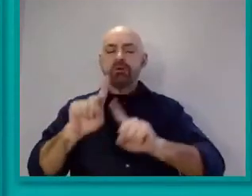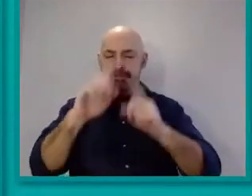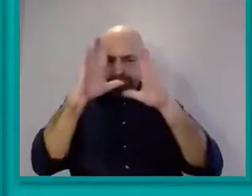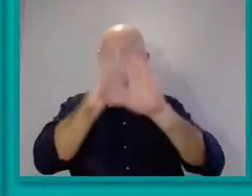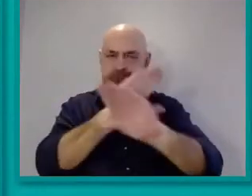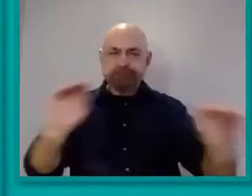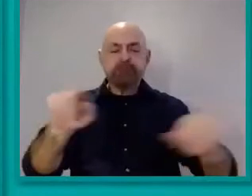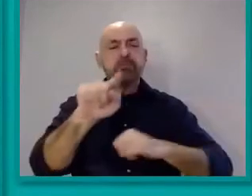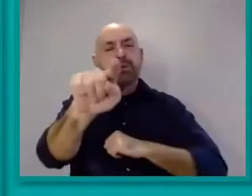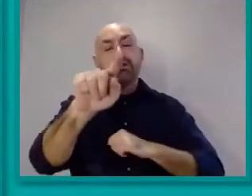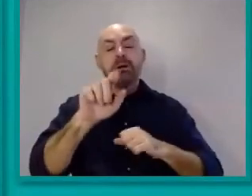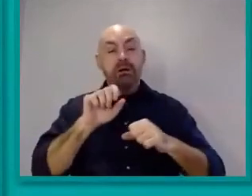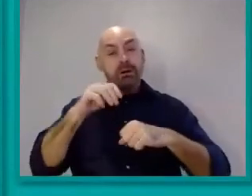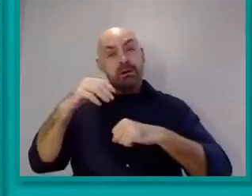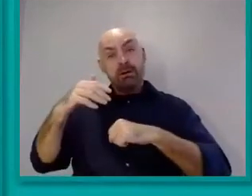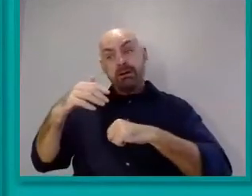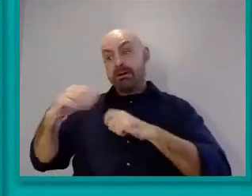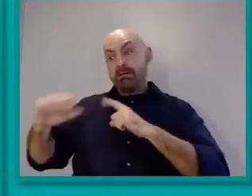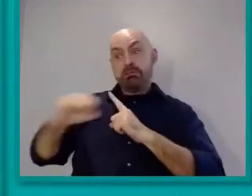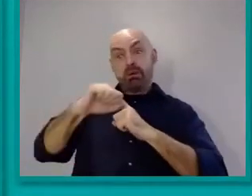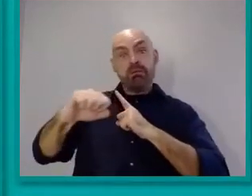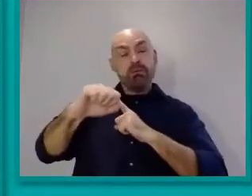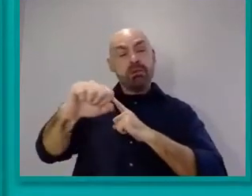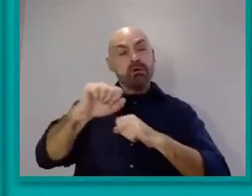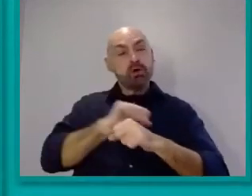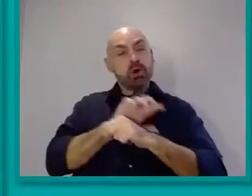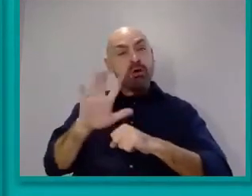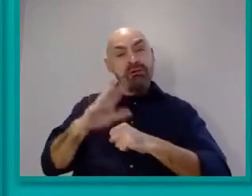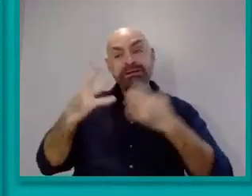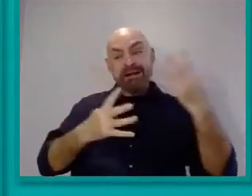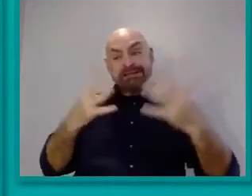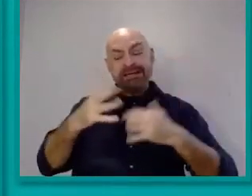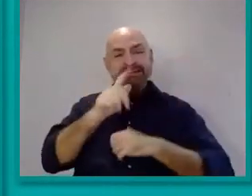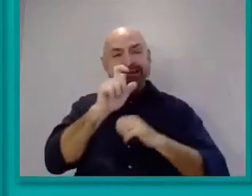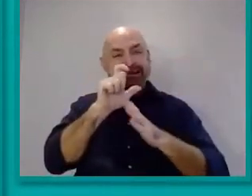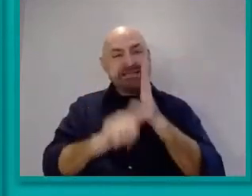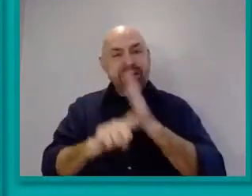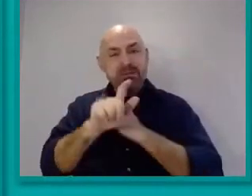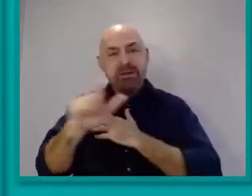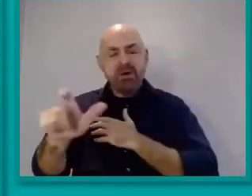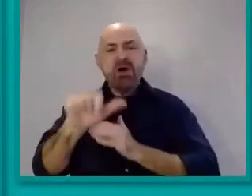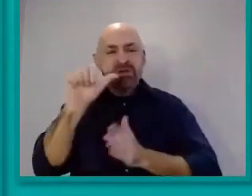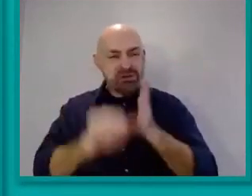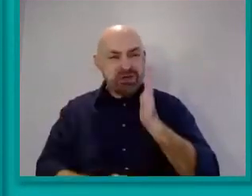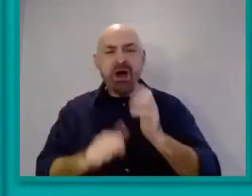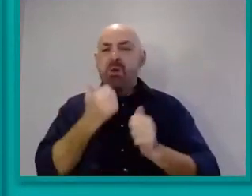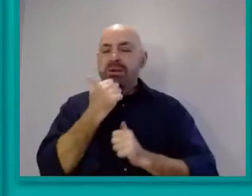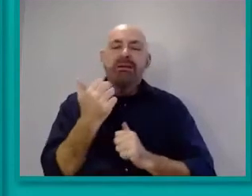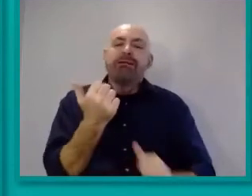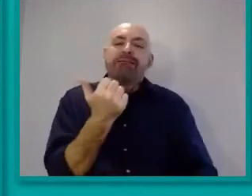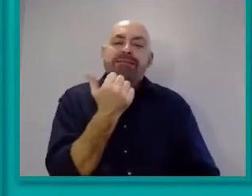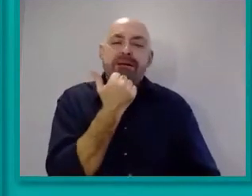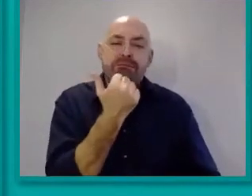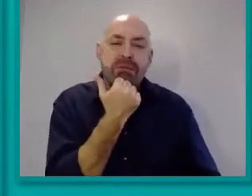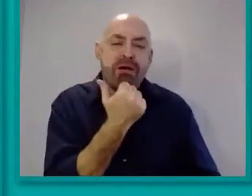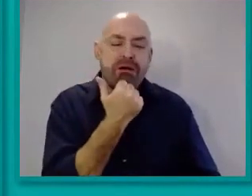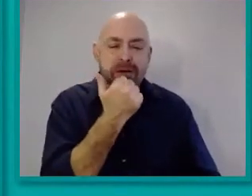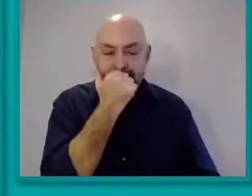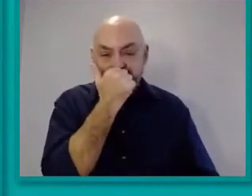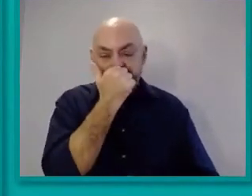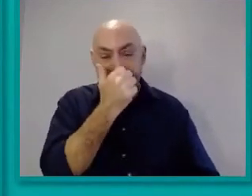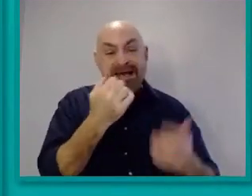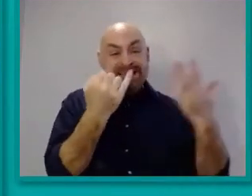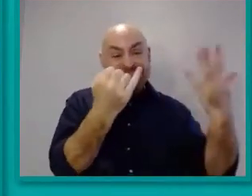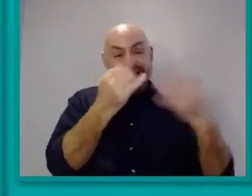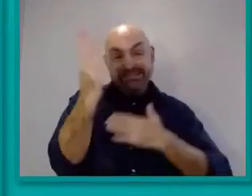of COVID-19 on the lives of disabled people, we must start with a statistic. Six in ten of all